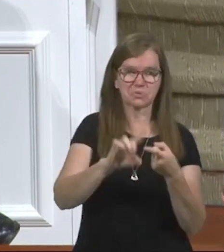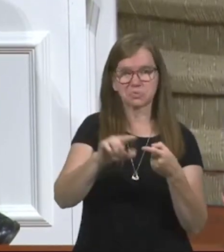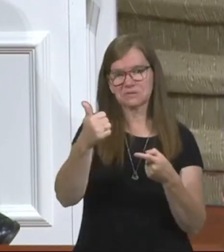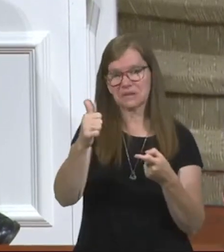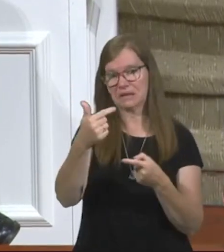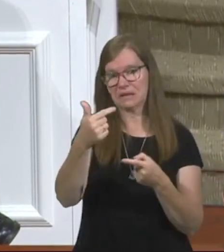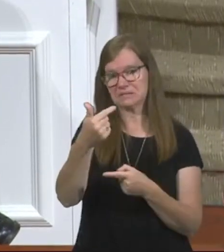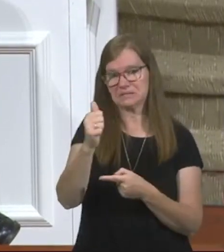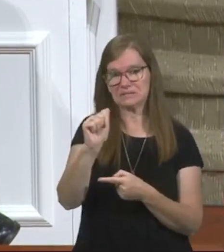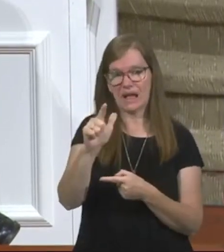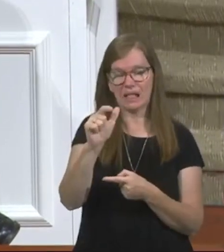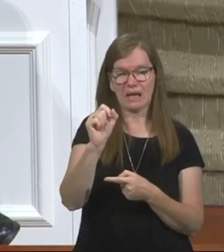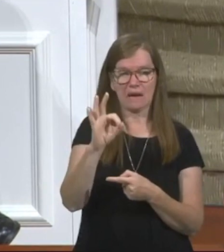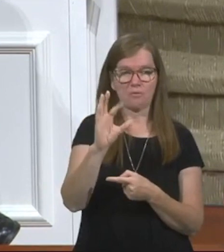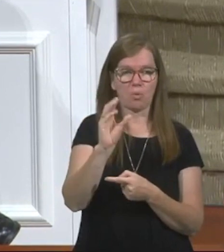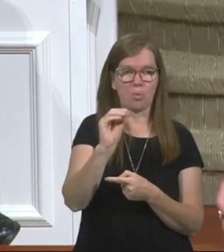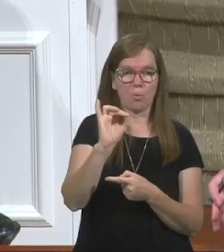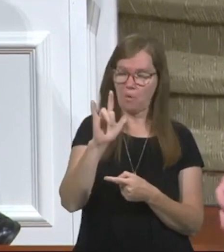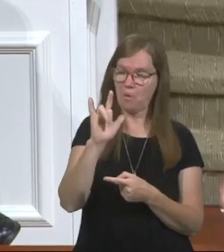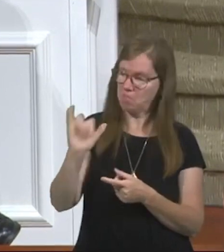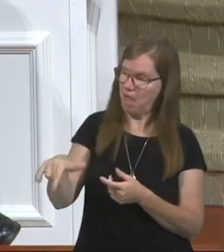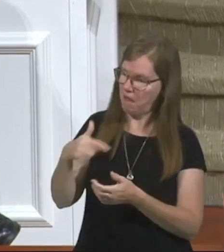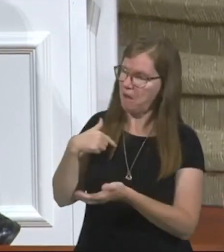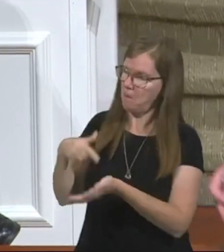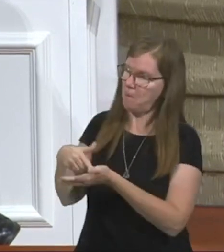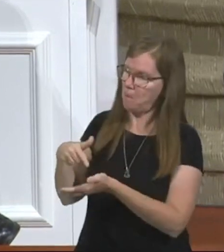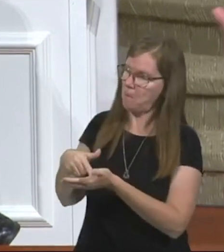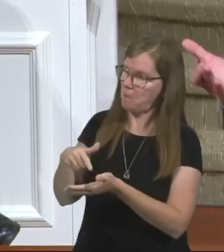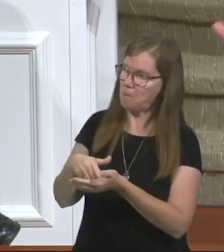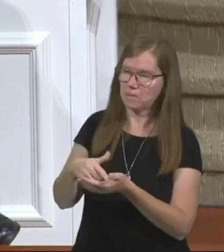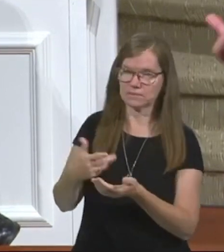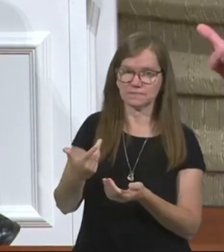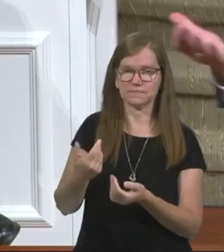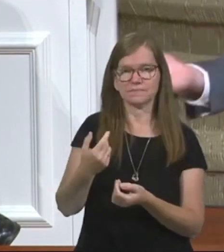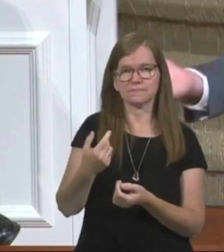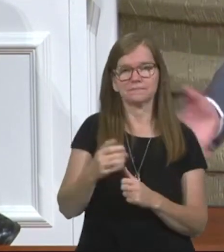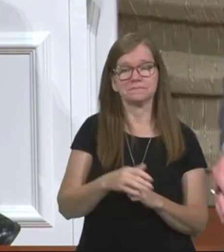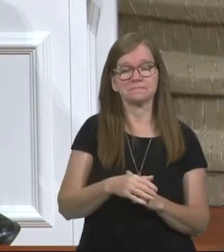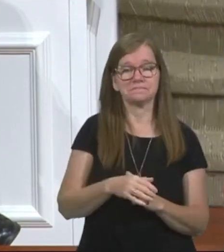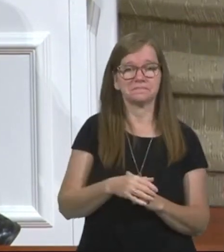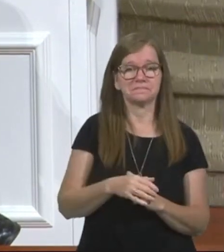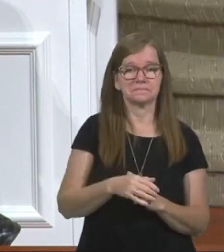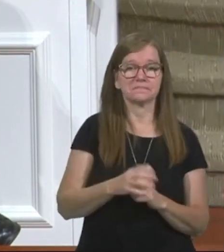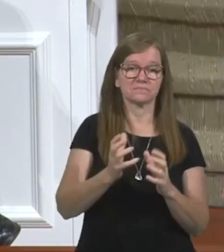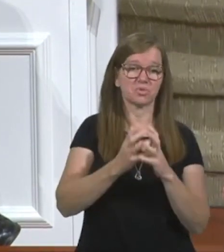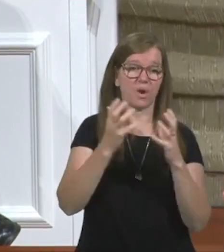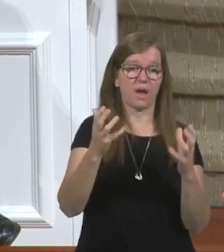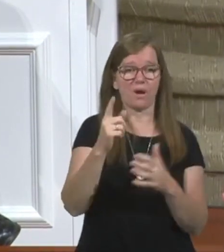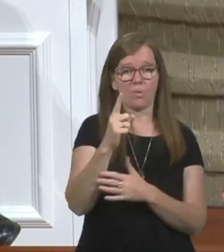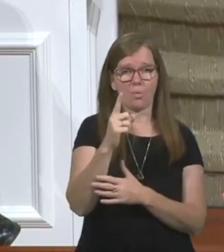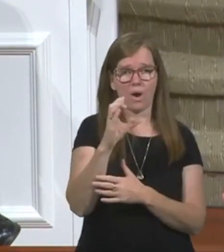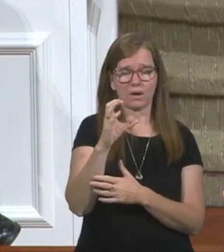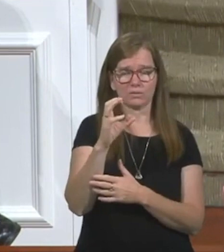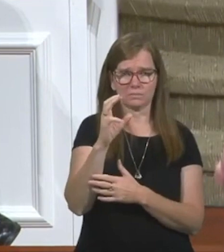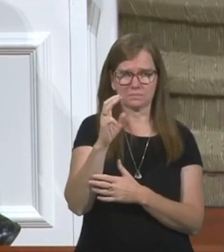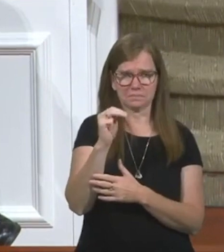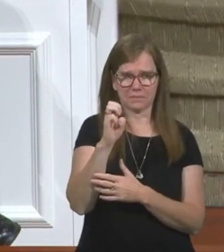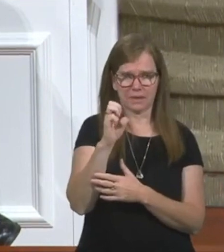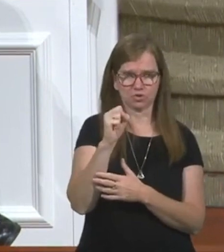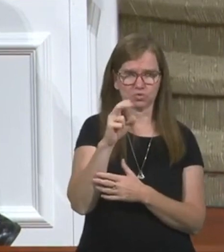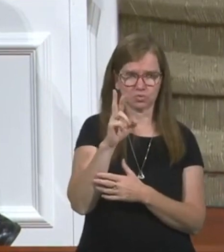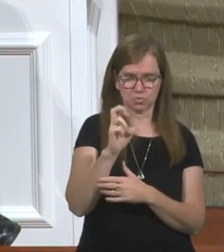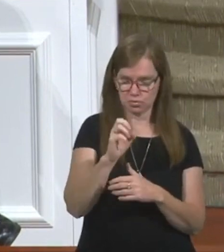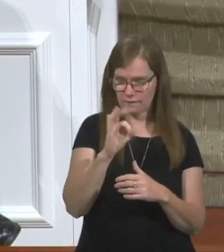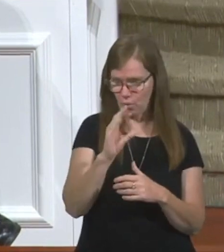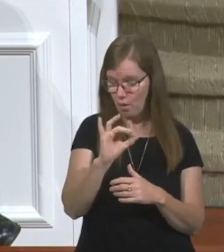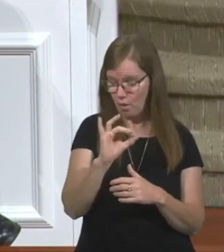oil is what I owe your, a measure would be about eight, 10 gallons. So it was a lot, a hundred measures of oil. And he said unto him, take